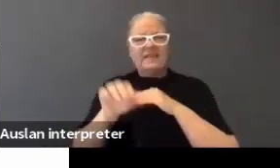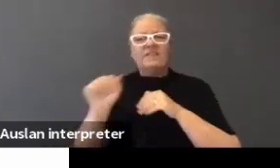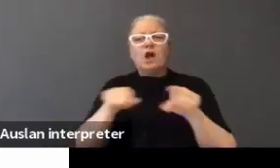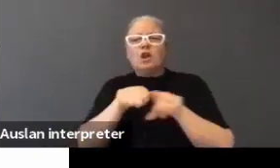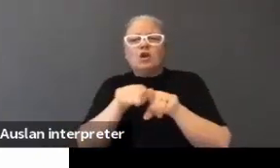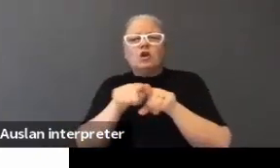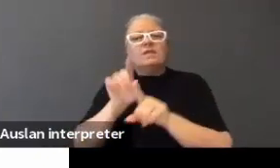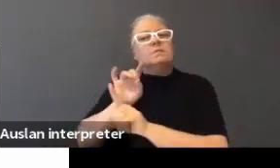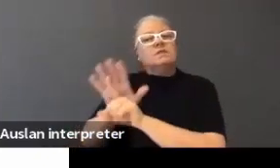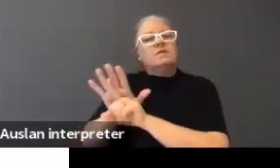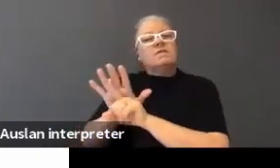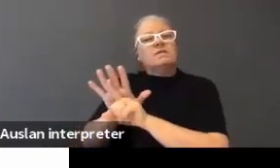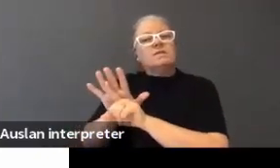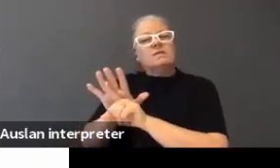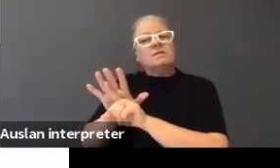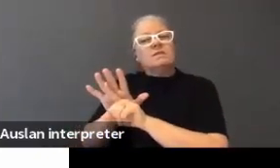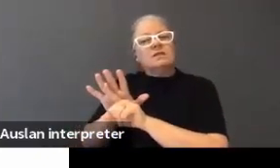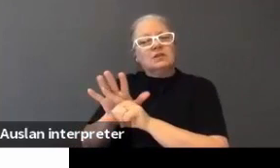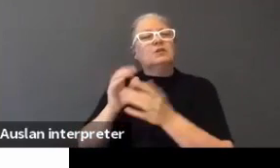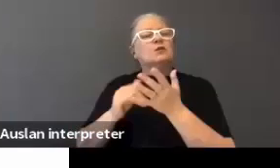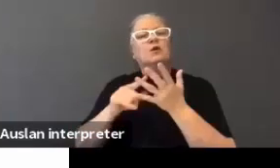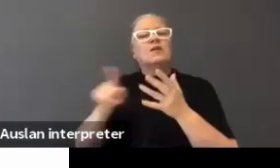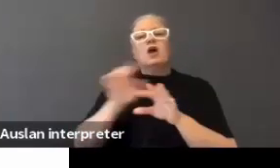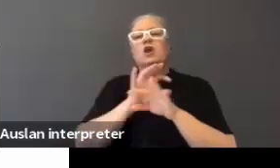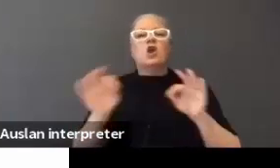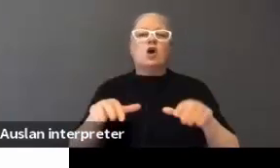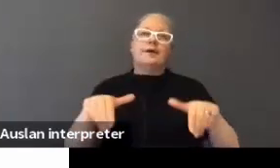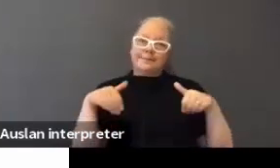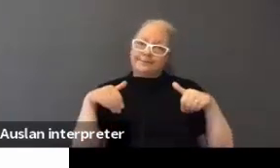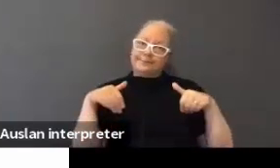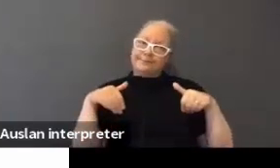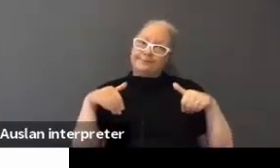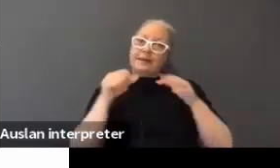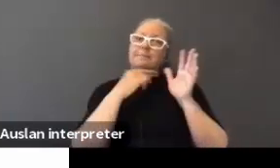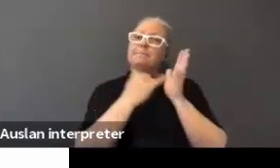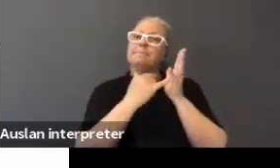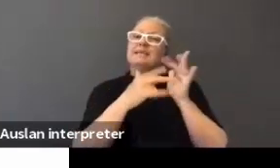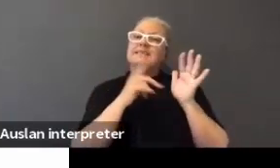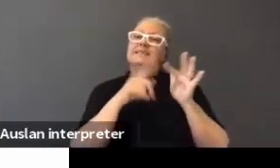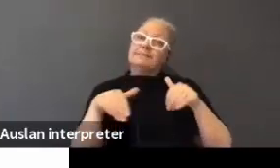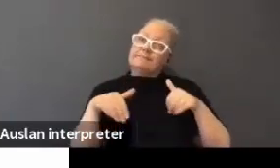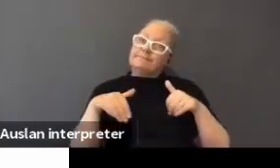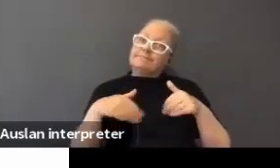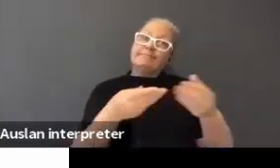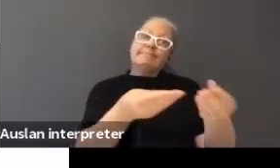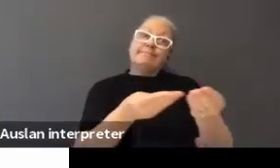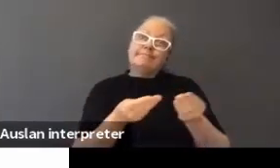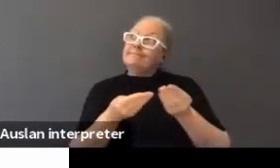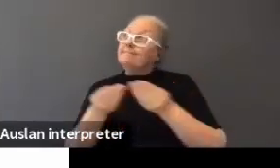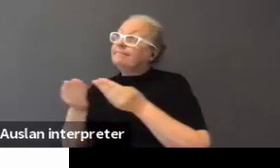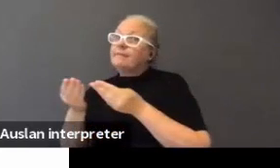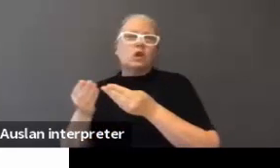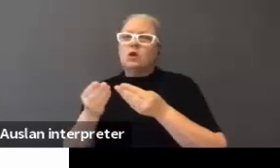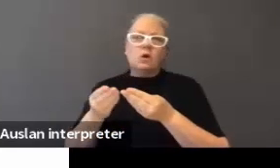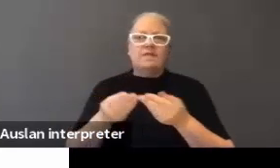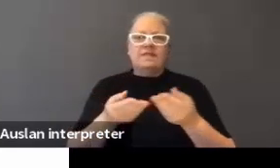themselves. Okay? So, they're not just passive recipients. They sit and watch a lecture, then walk away. They've got to do something with that